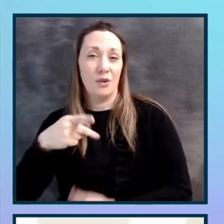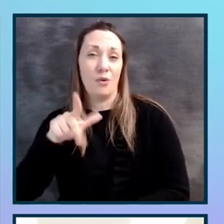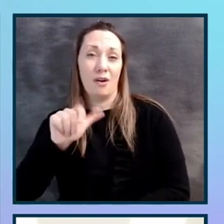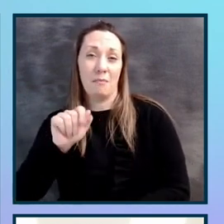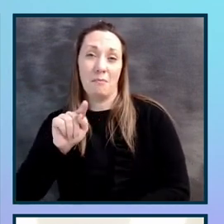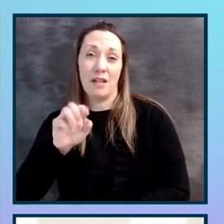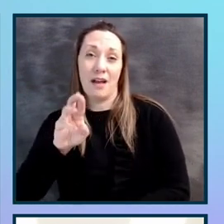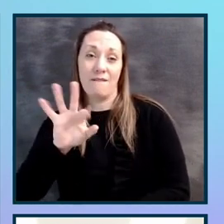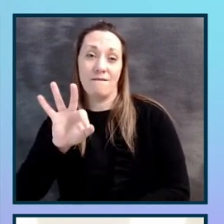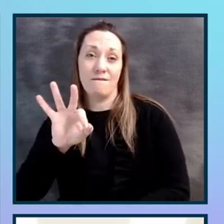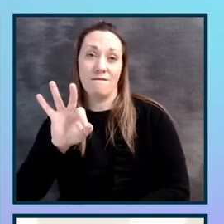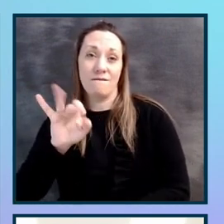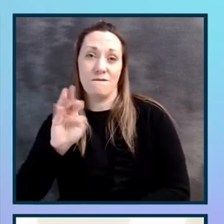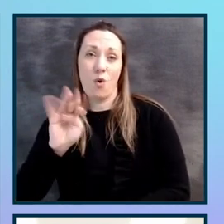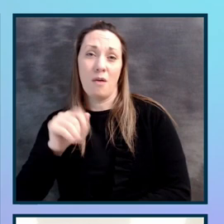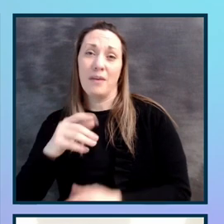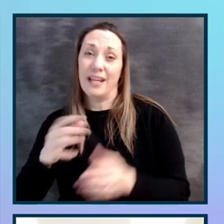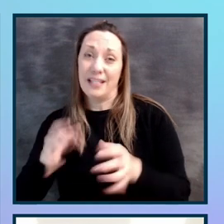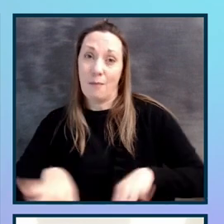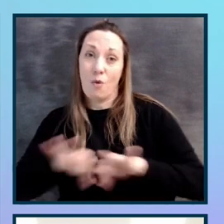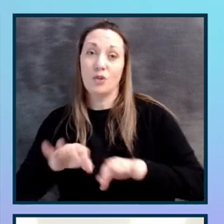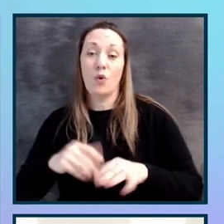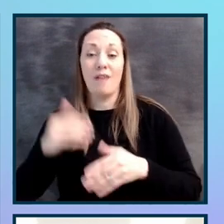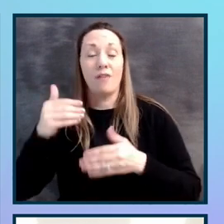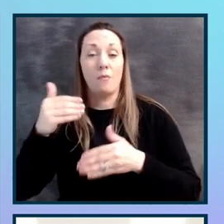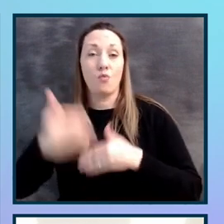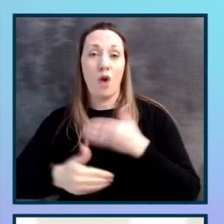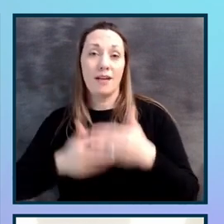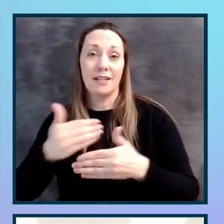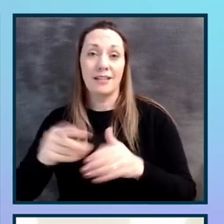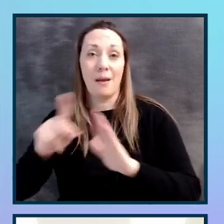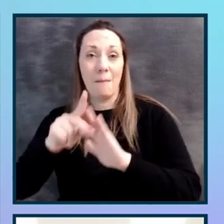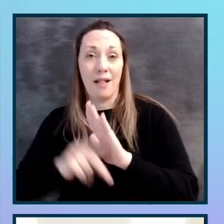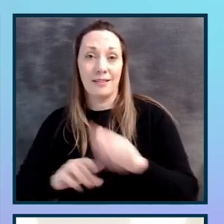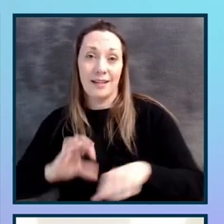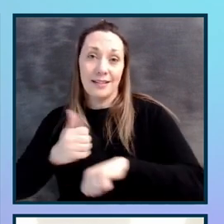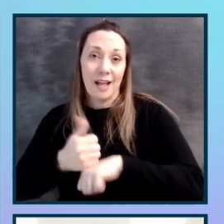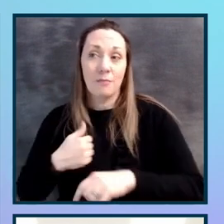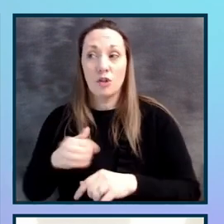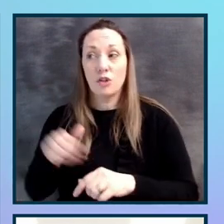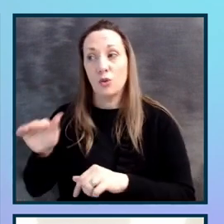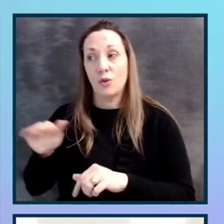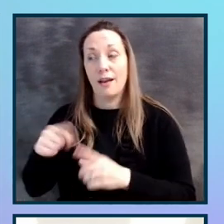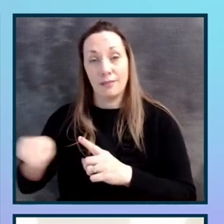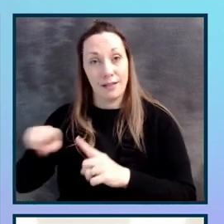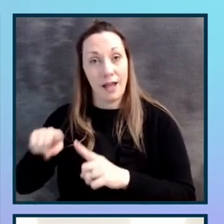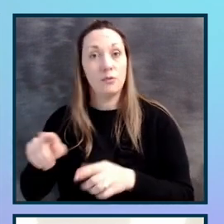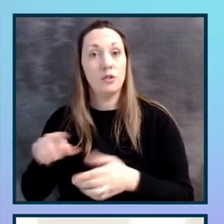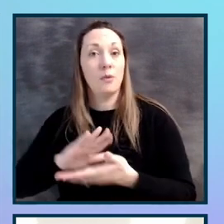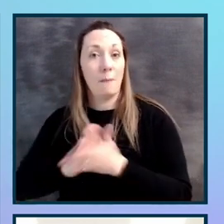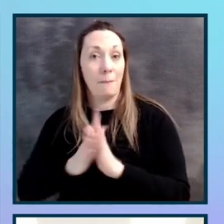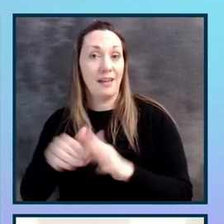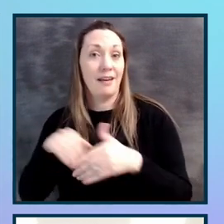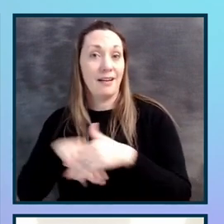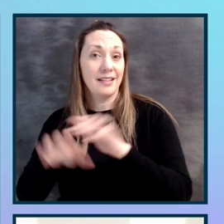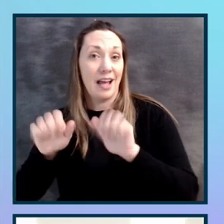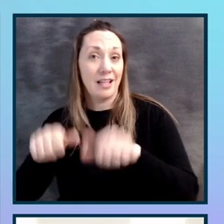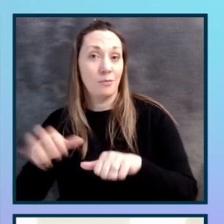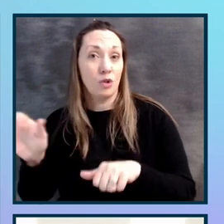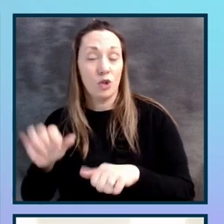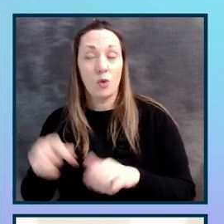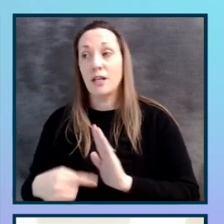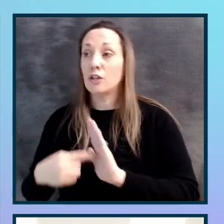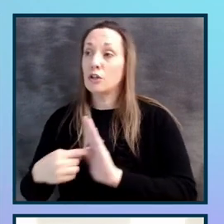to have processes and policies in place so that when you're working with people, you can ask them to be accessible as well and say what level that you are